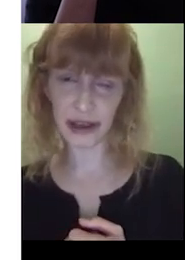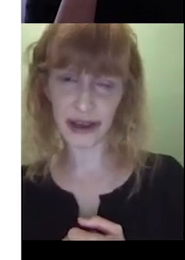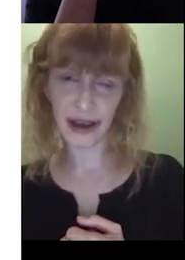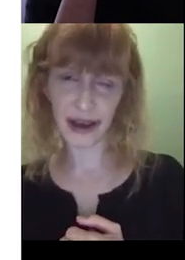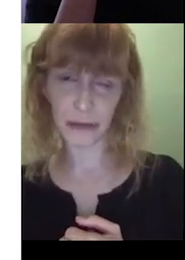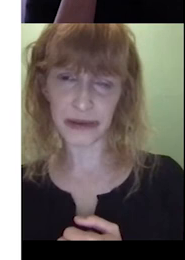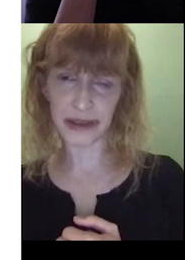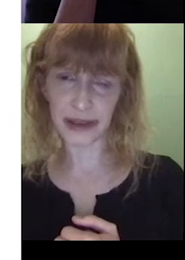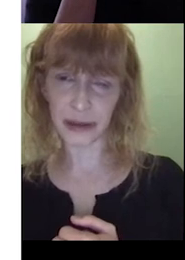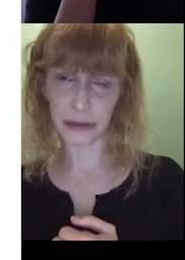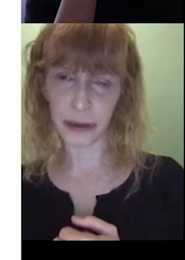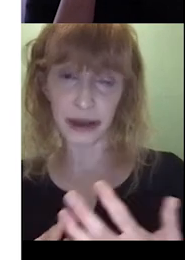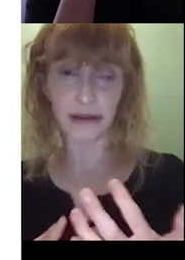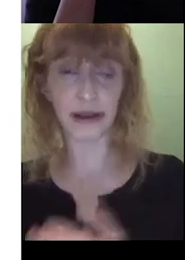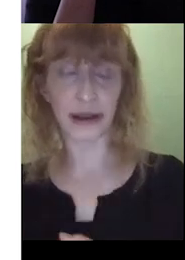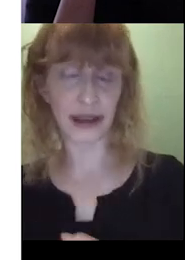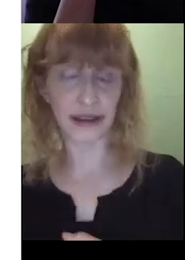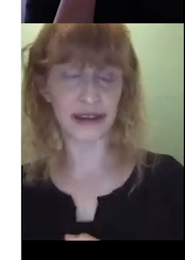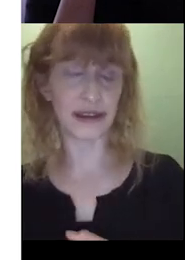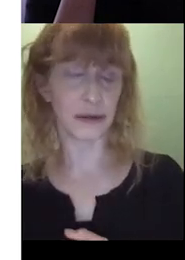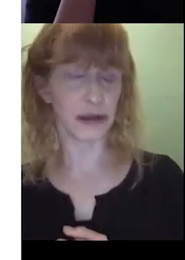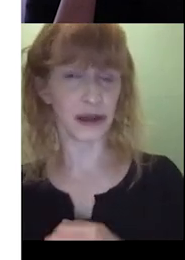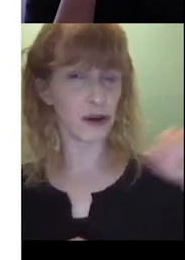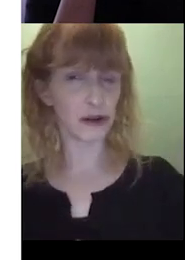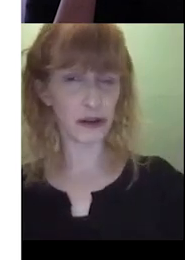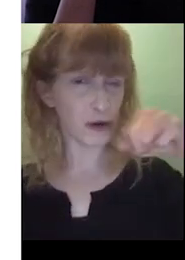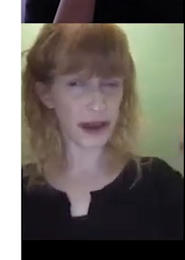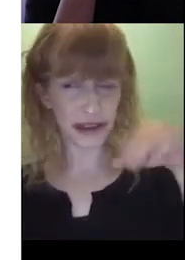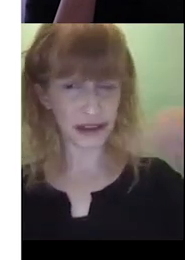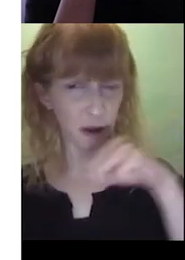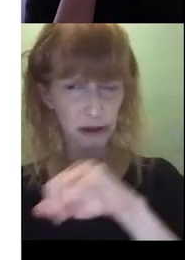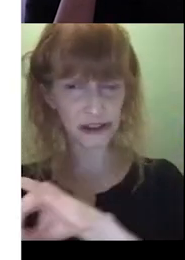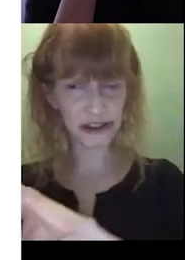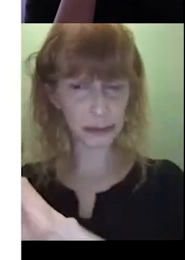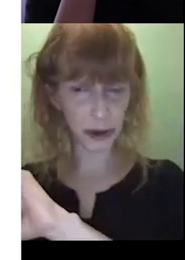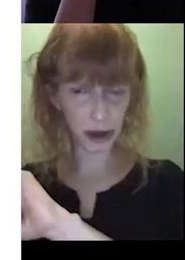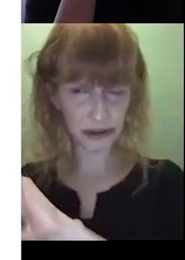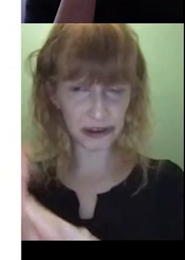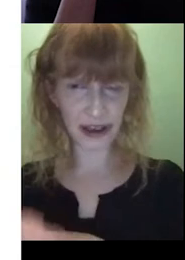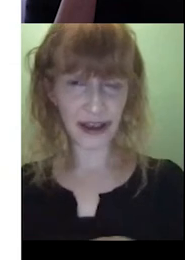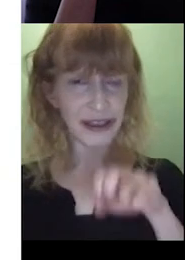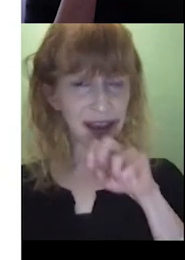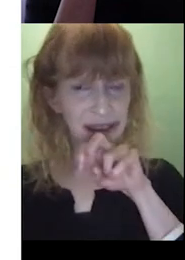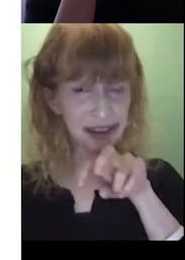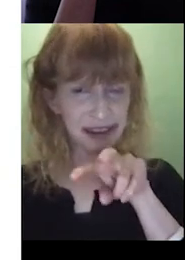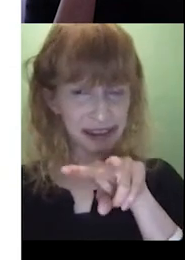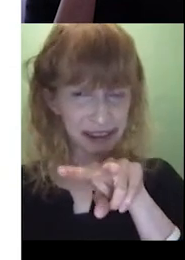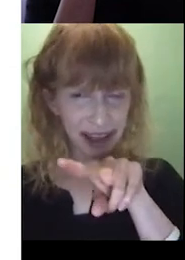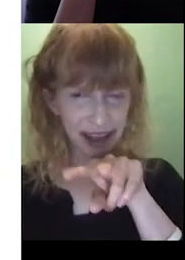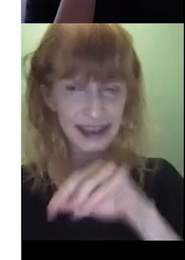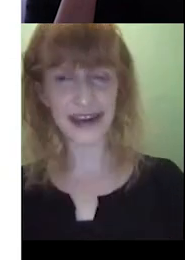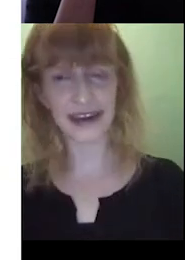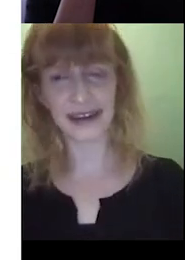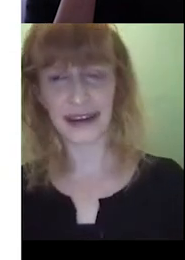page. Um, thinking about again, saying something like, Oh no, that's not spot. That's a